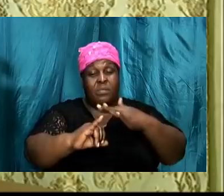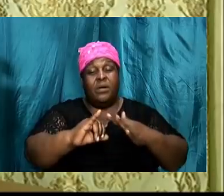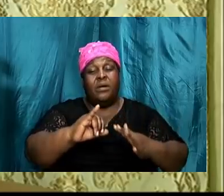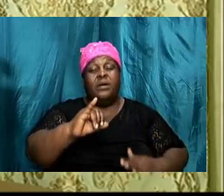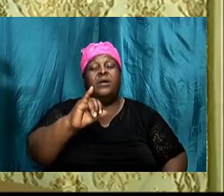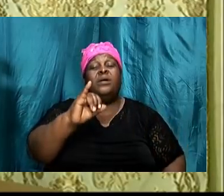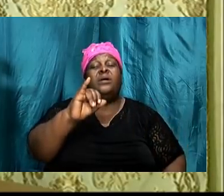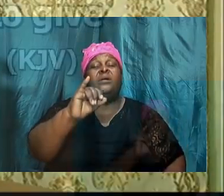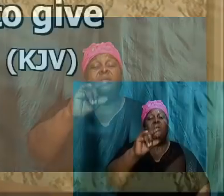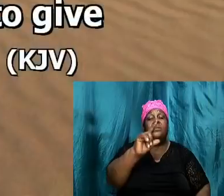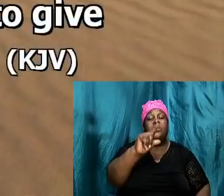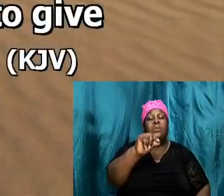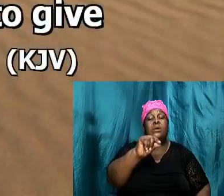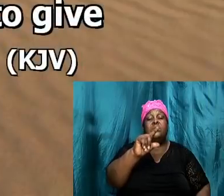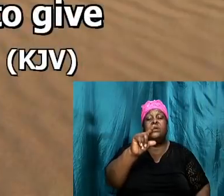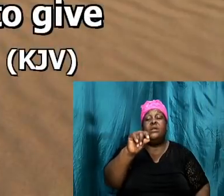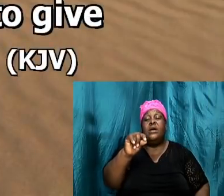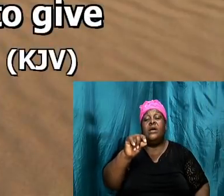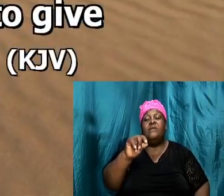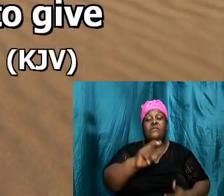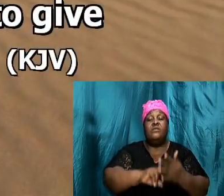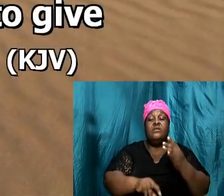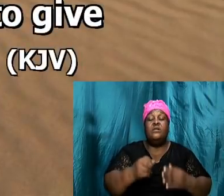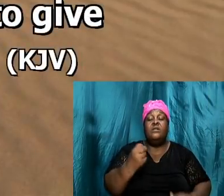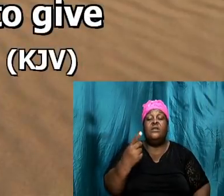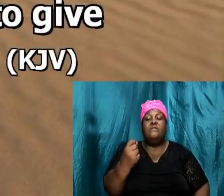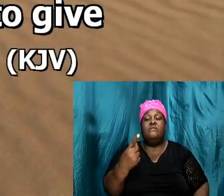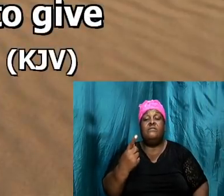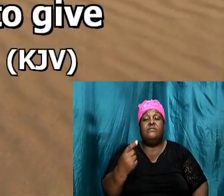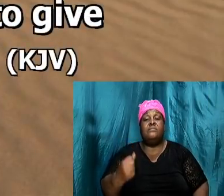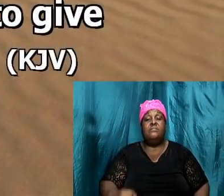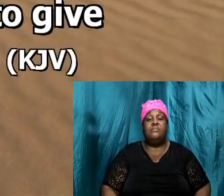verses 11 it tells us